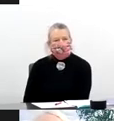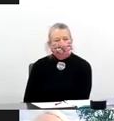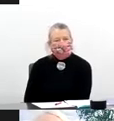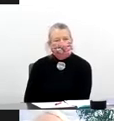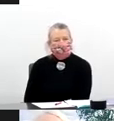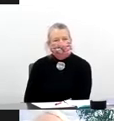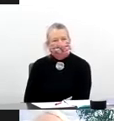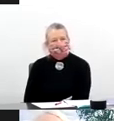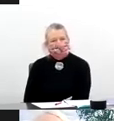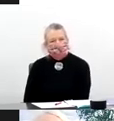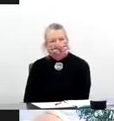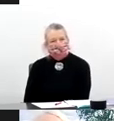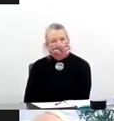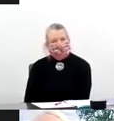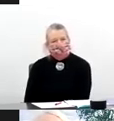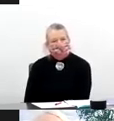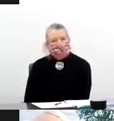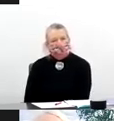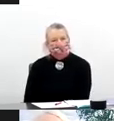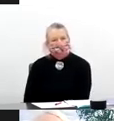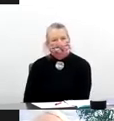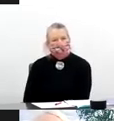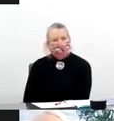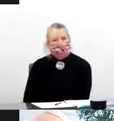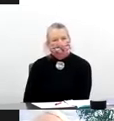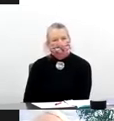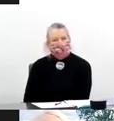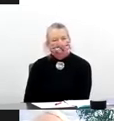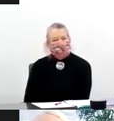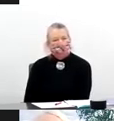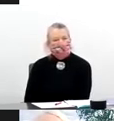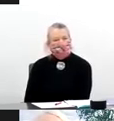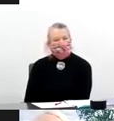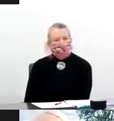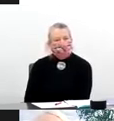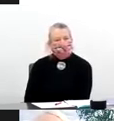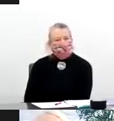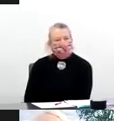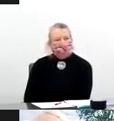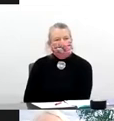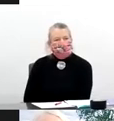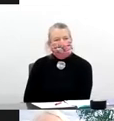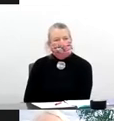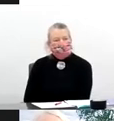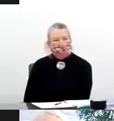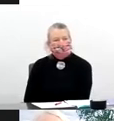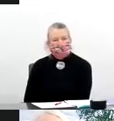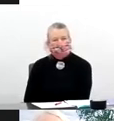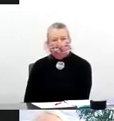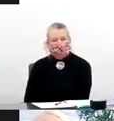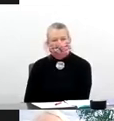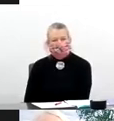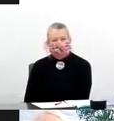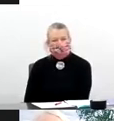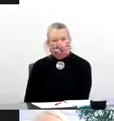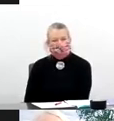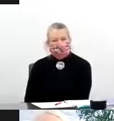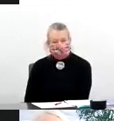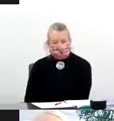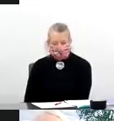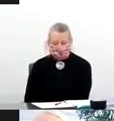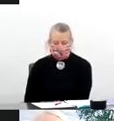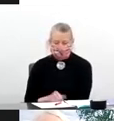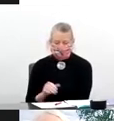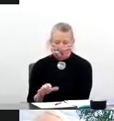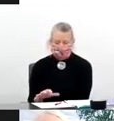supported directly or indirectly for trial in the United States. I'll get to them in a moment. The coordination and the collaboration and